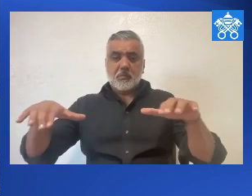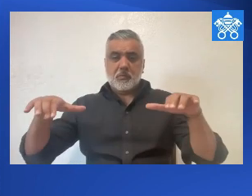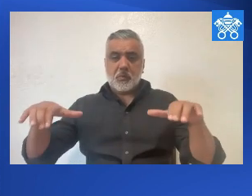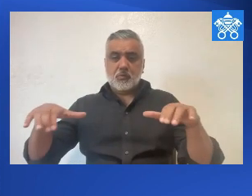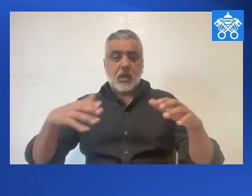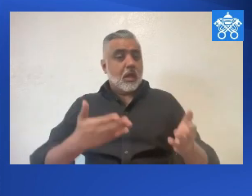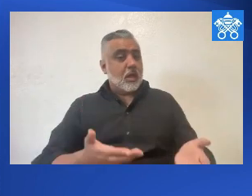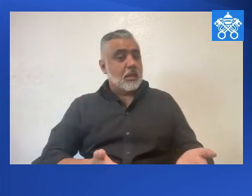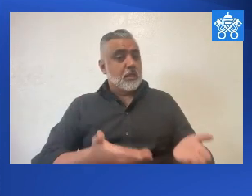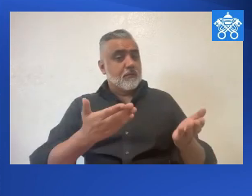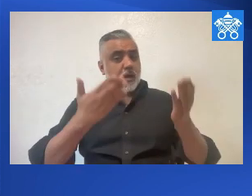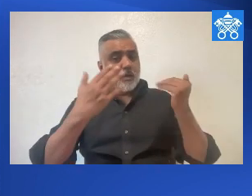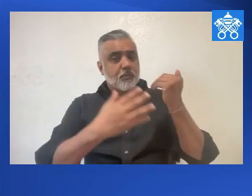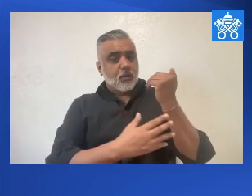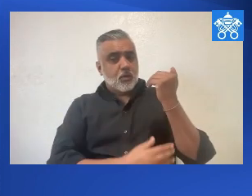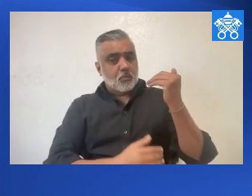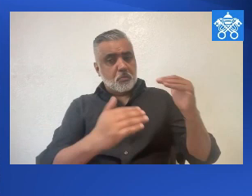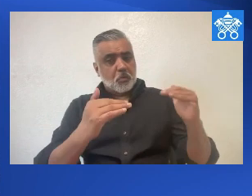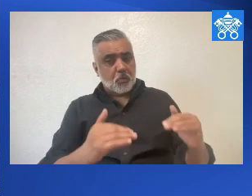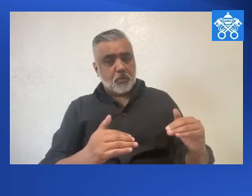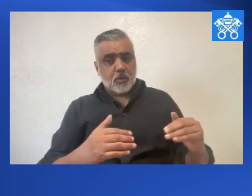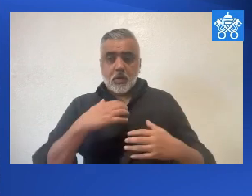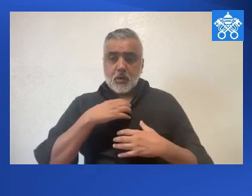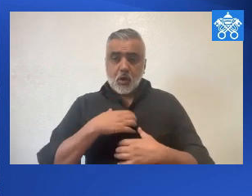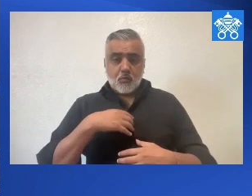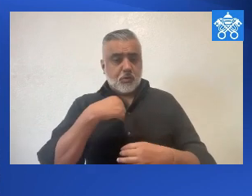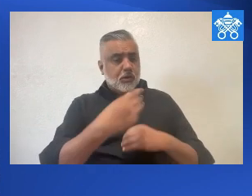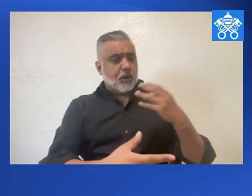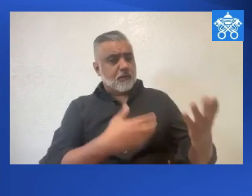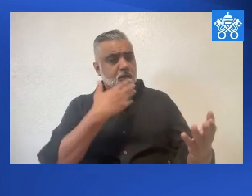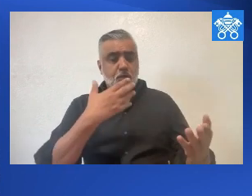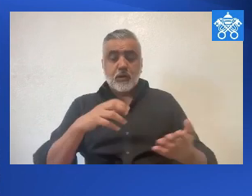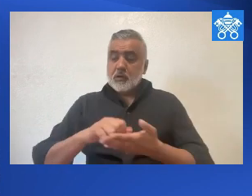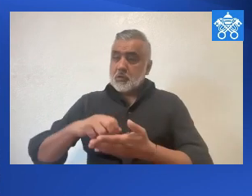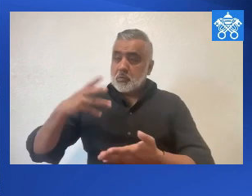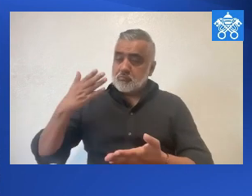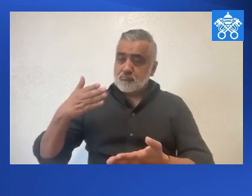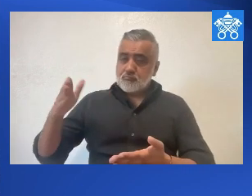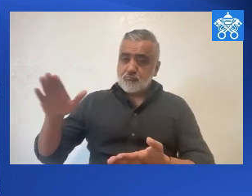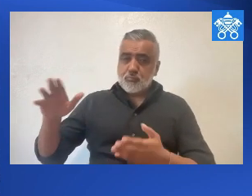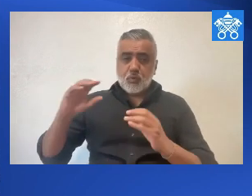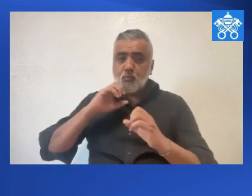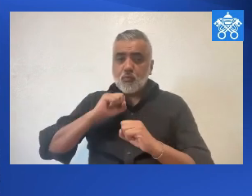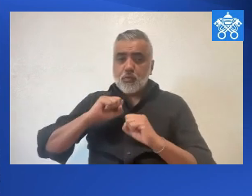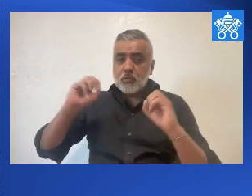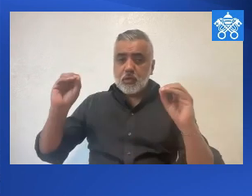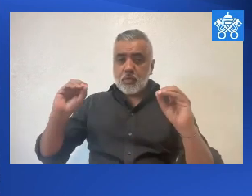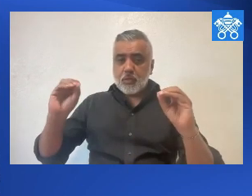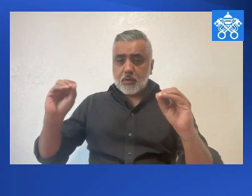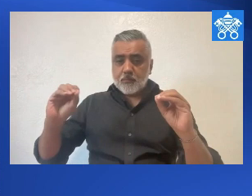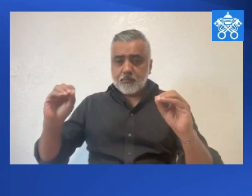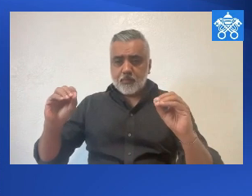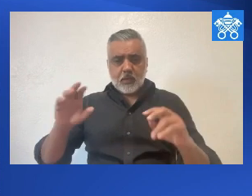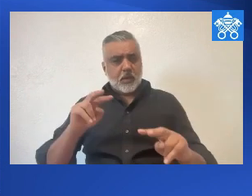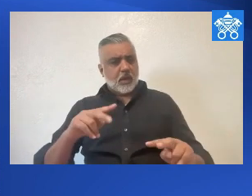the powerful from their thrones and lifted up the lowly. He's filled the hungry with good things and sent the rich away